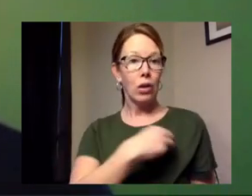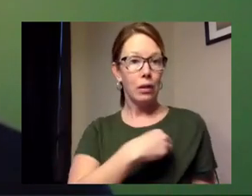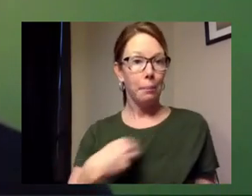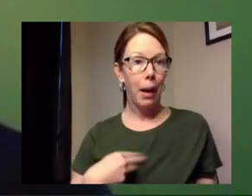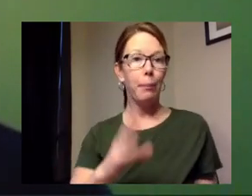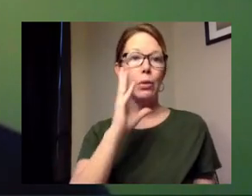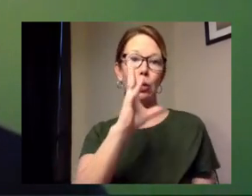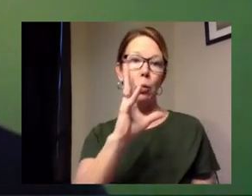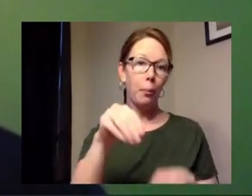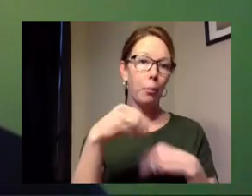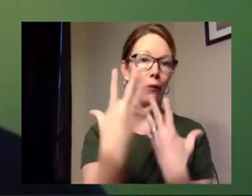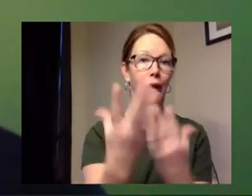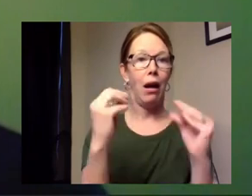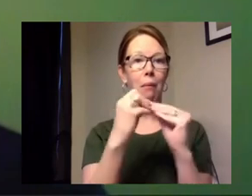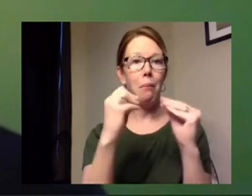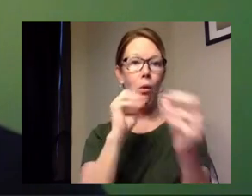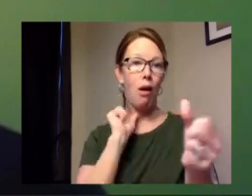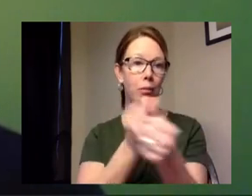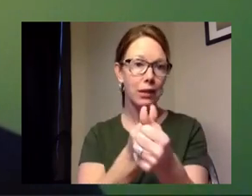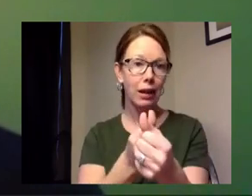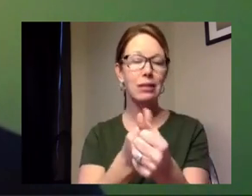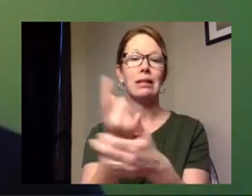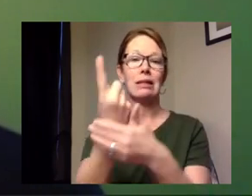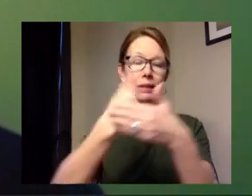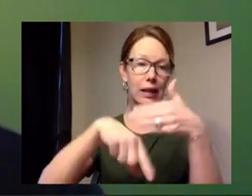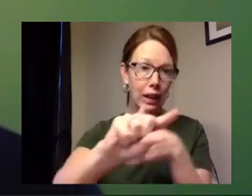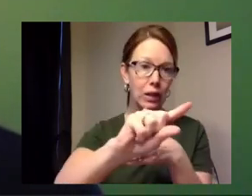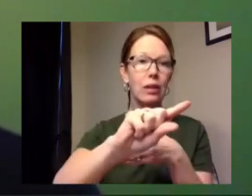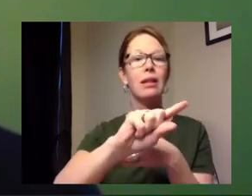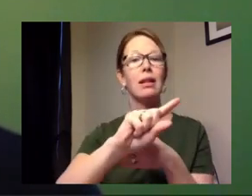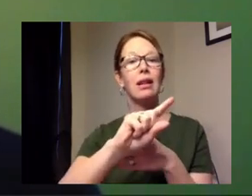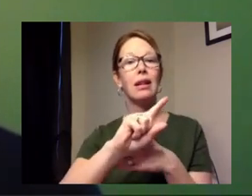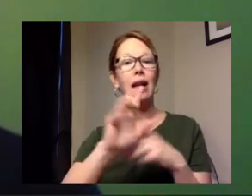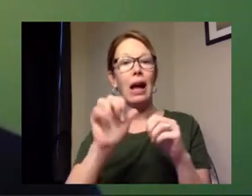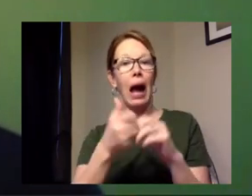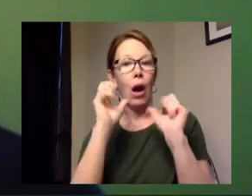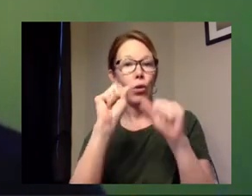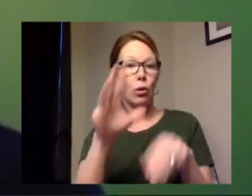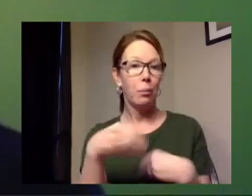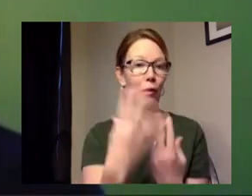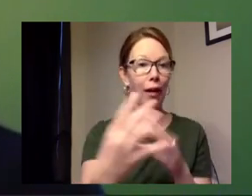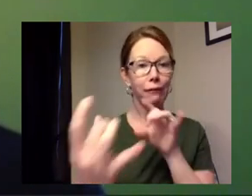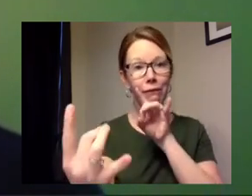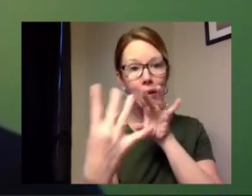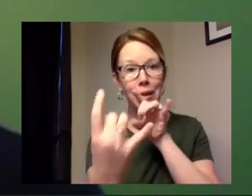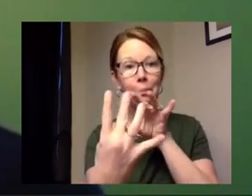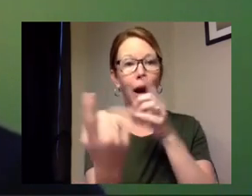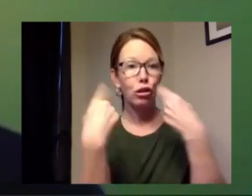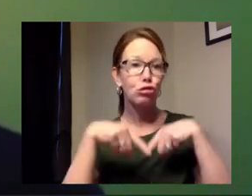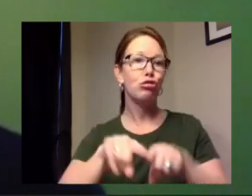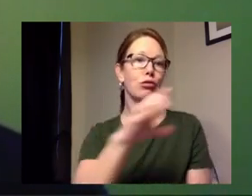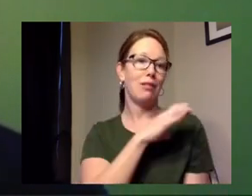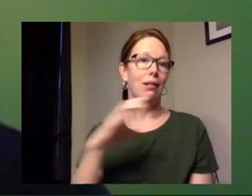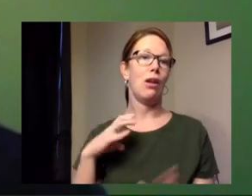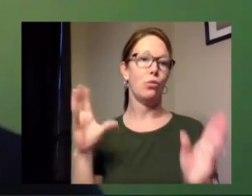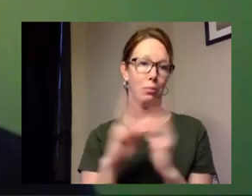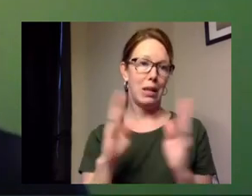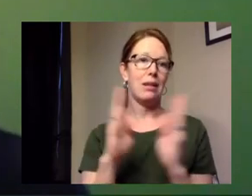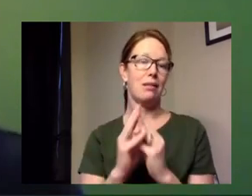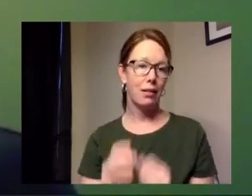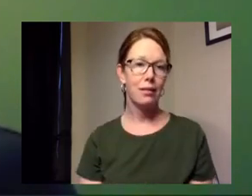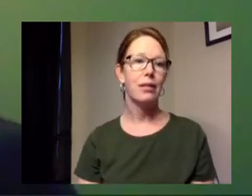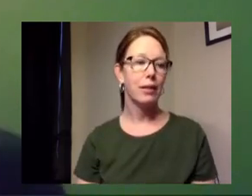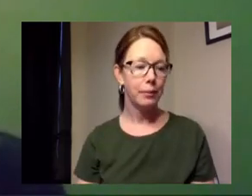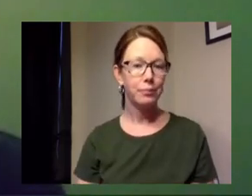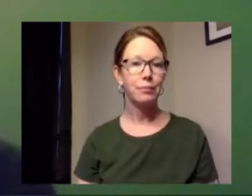more updates next week about the specifics of how you can provide your feedback during the council meeting during these times